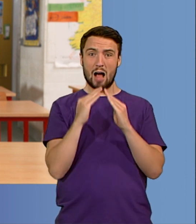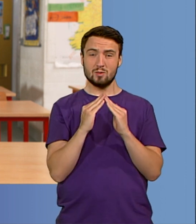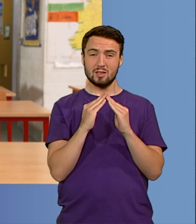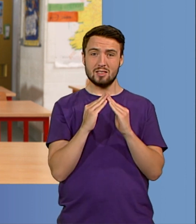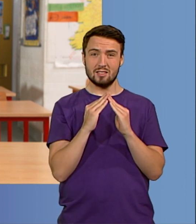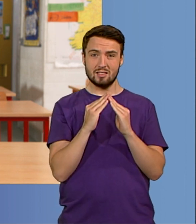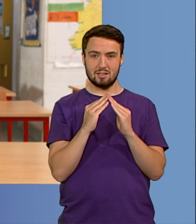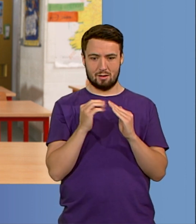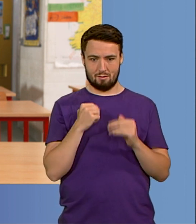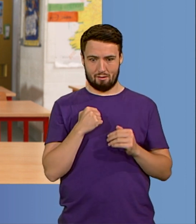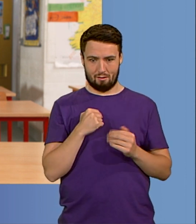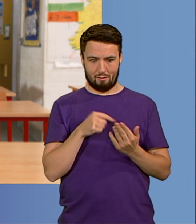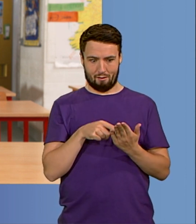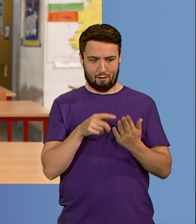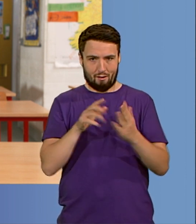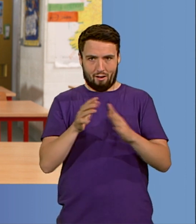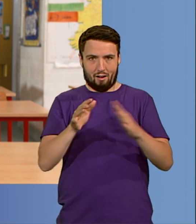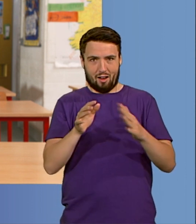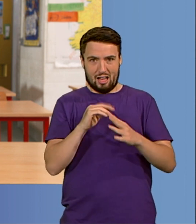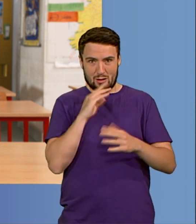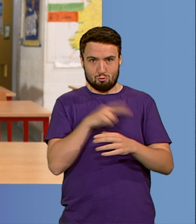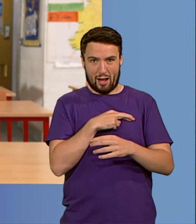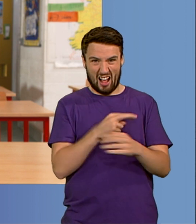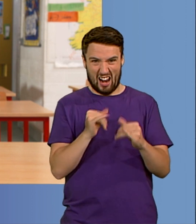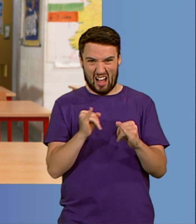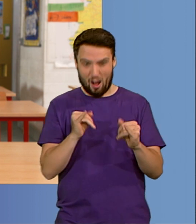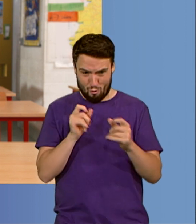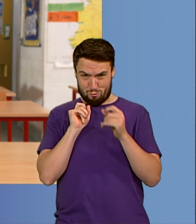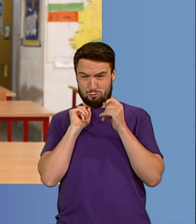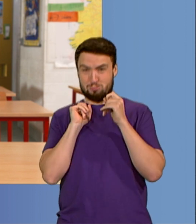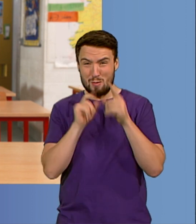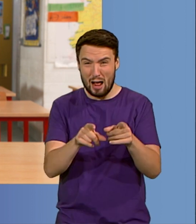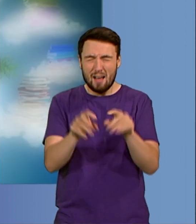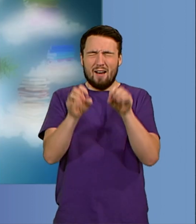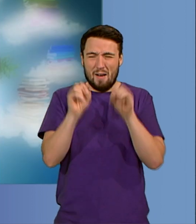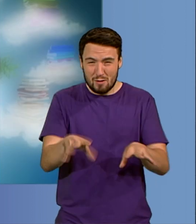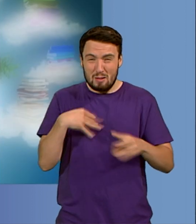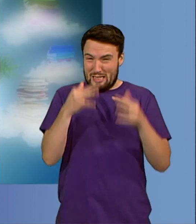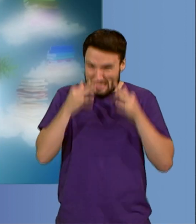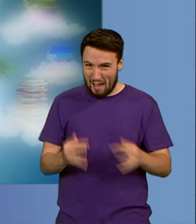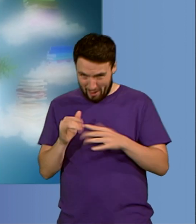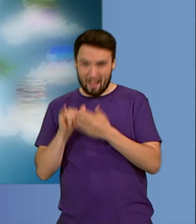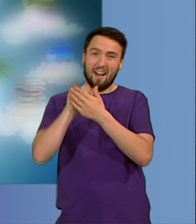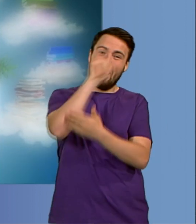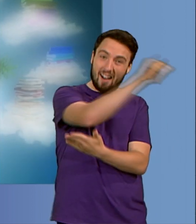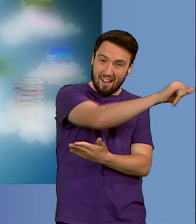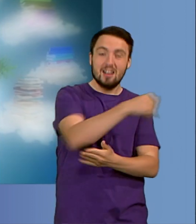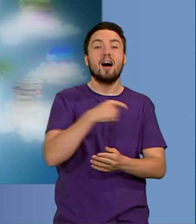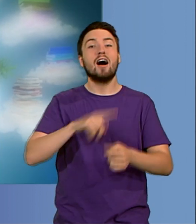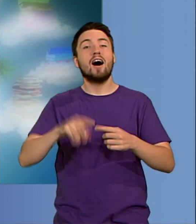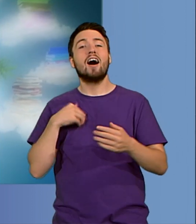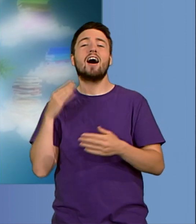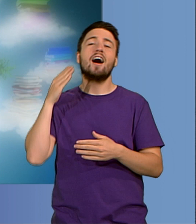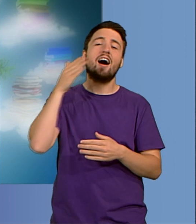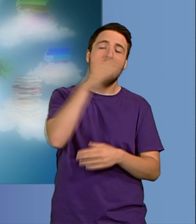reply. So I did very quickly and said, yes, of course, I will definitely be at the White House. So I went to meet the